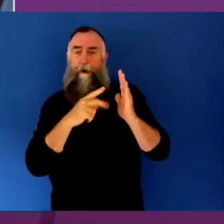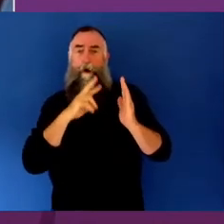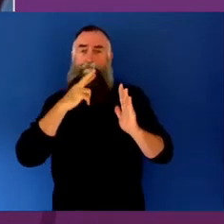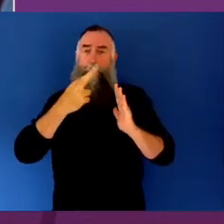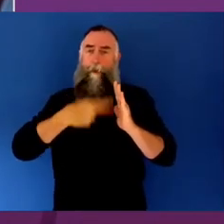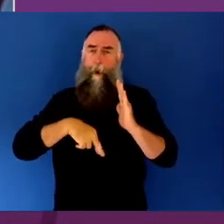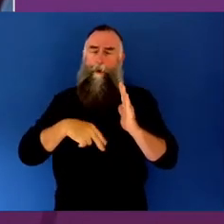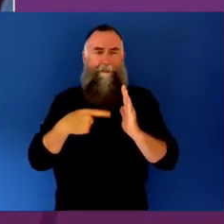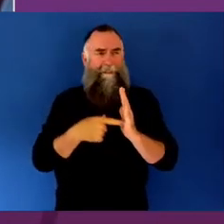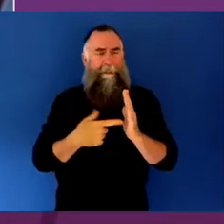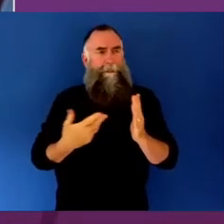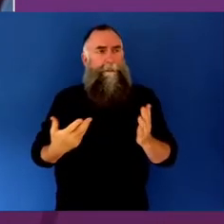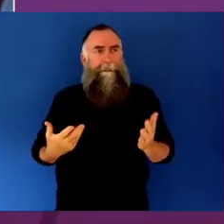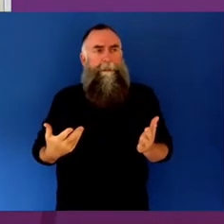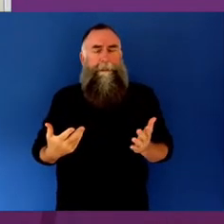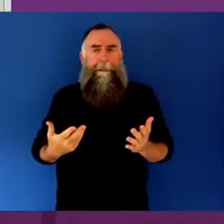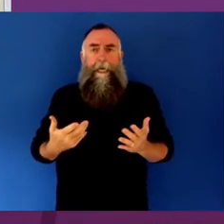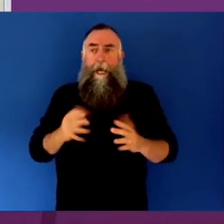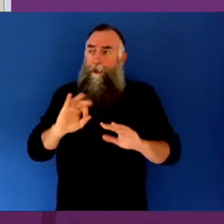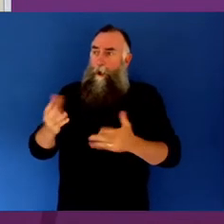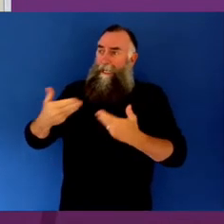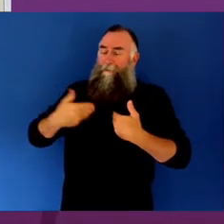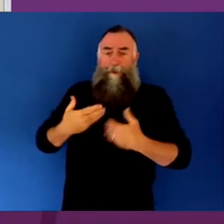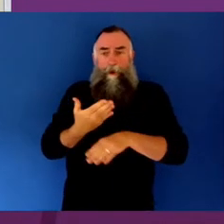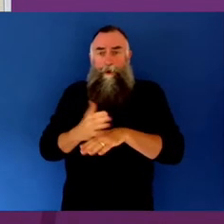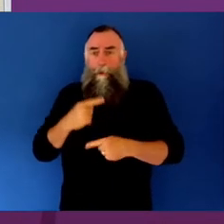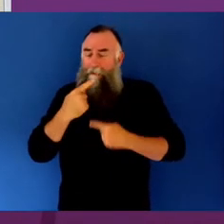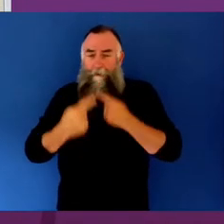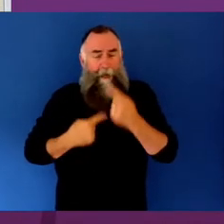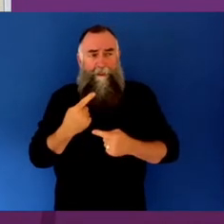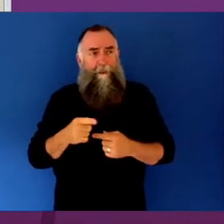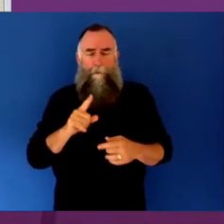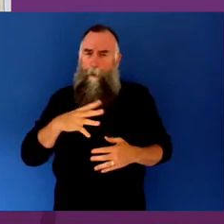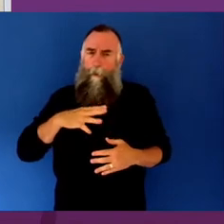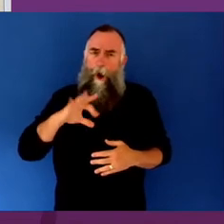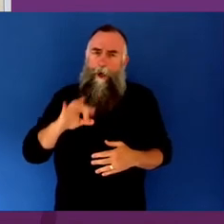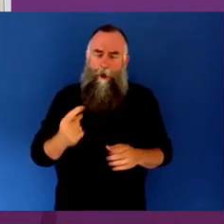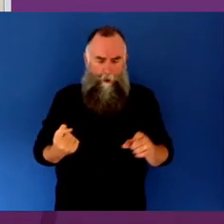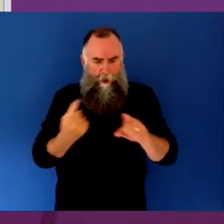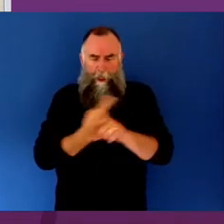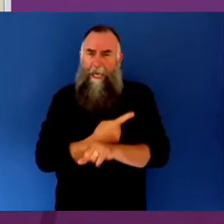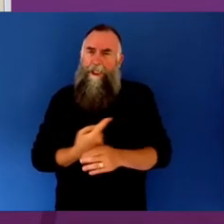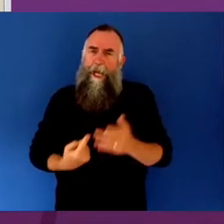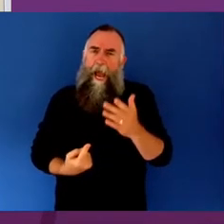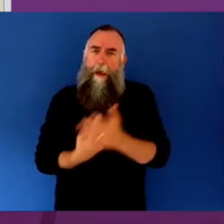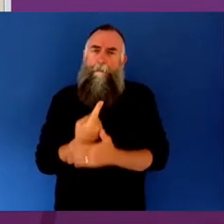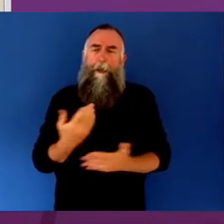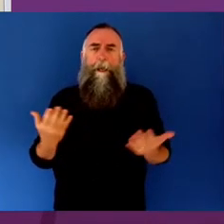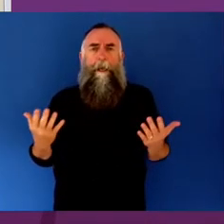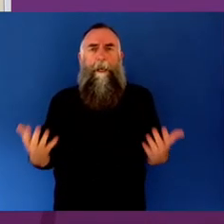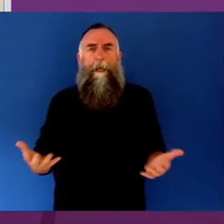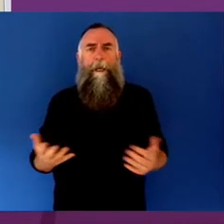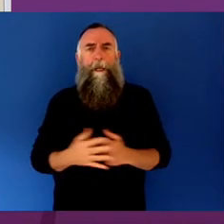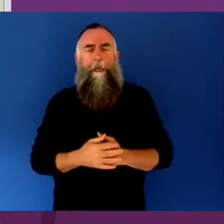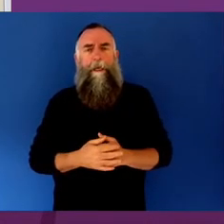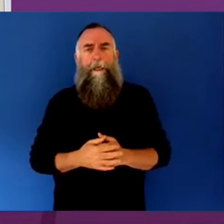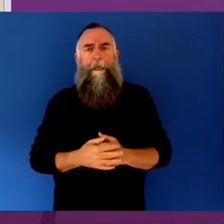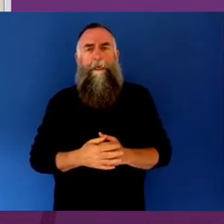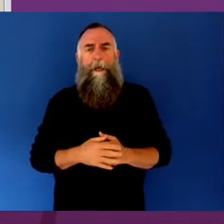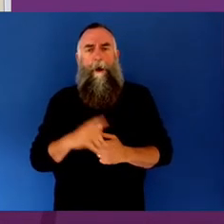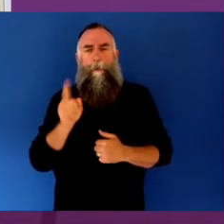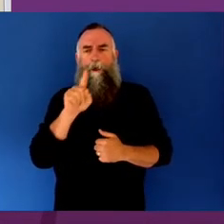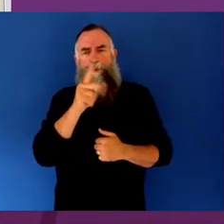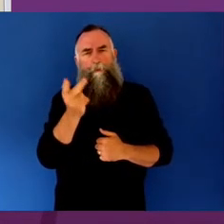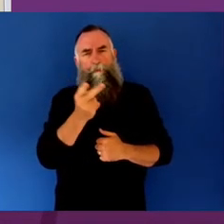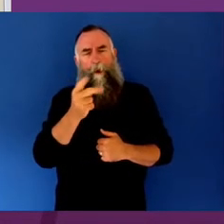happened? We're in a unique point in time. But it would be good to get an idea of what are the, what do you think is the key